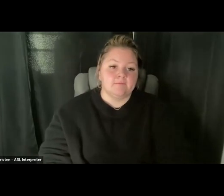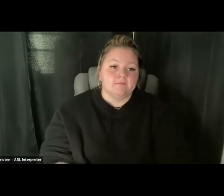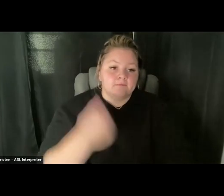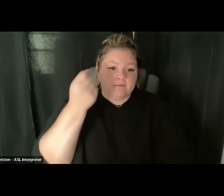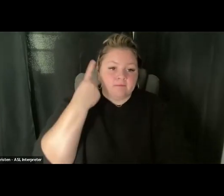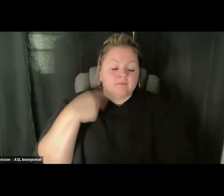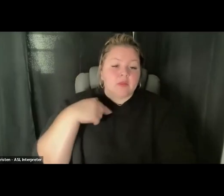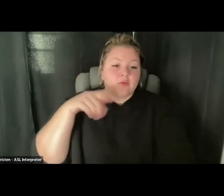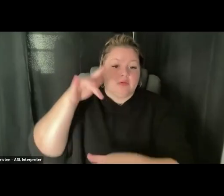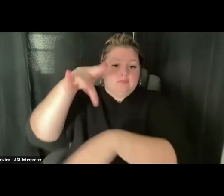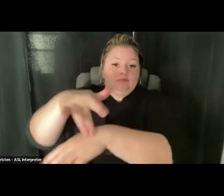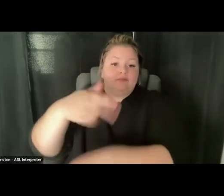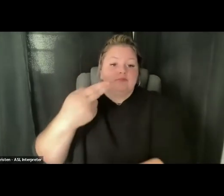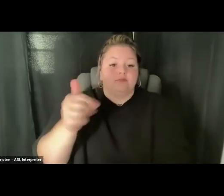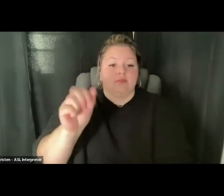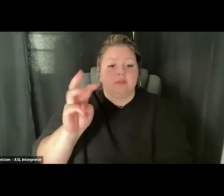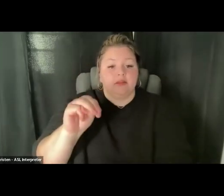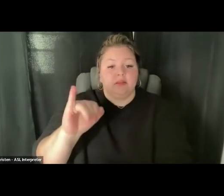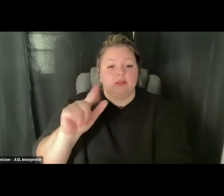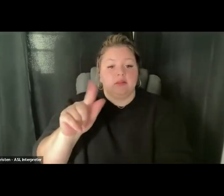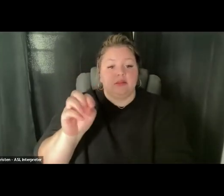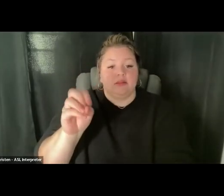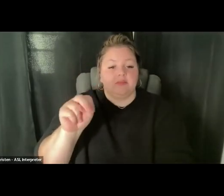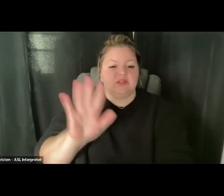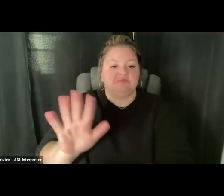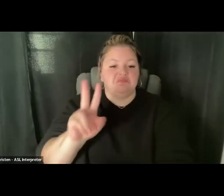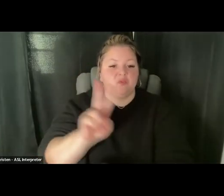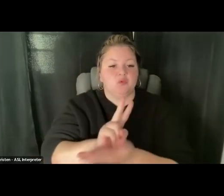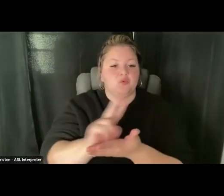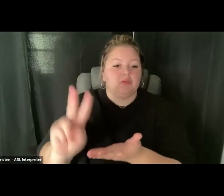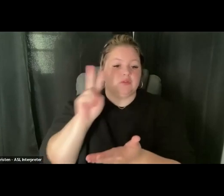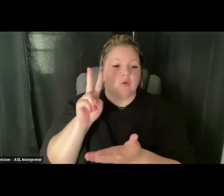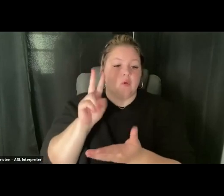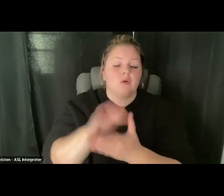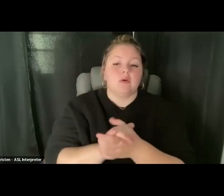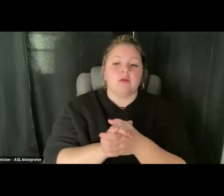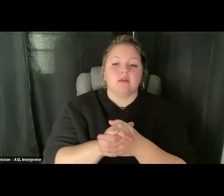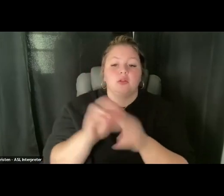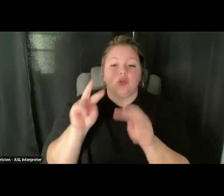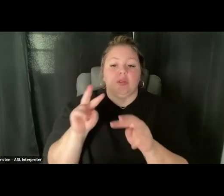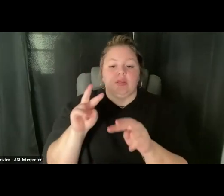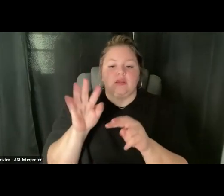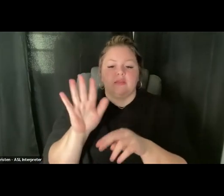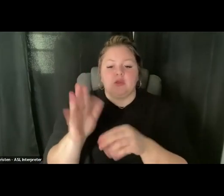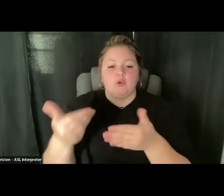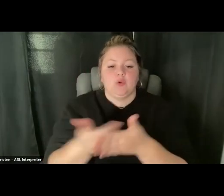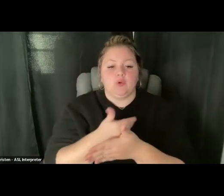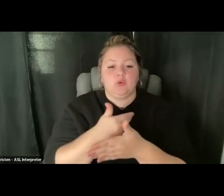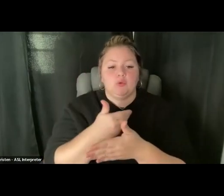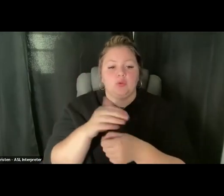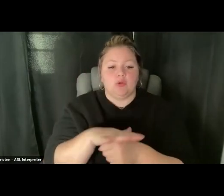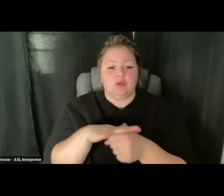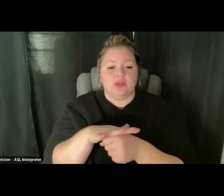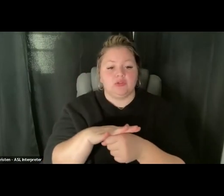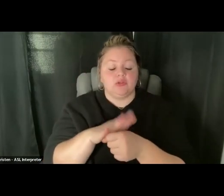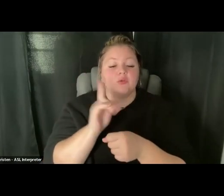Hamilton, I want to say two weeks ago, and looking at their new location where they're going to have their temporary office for a